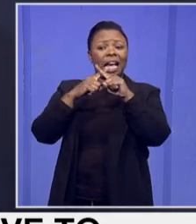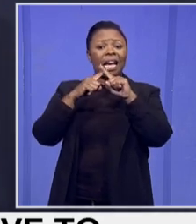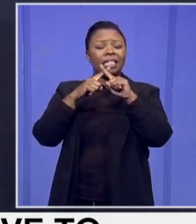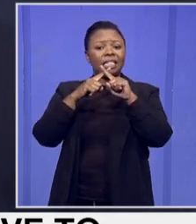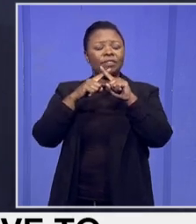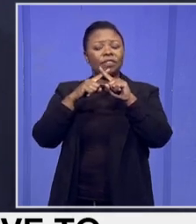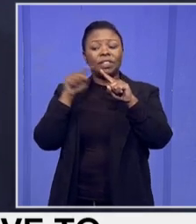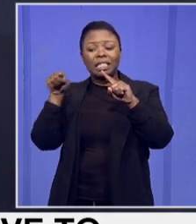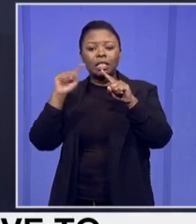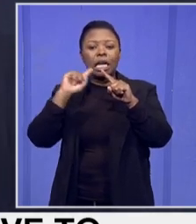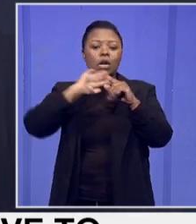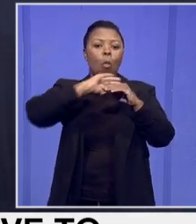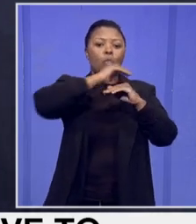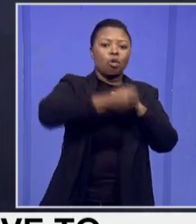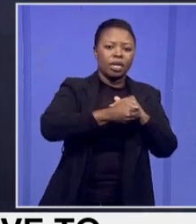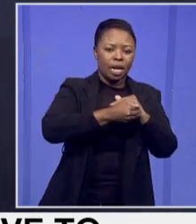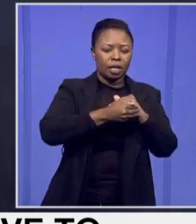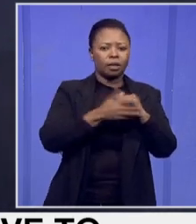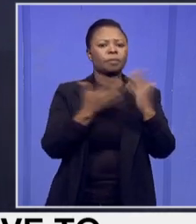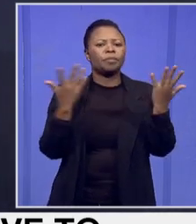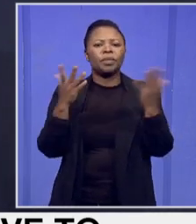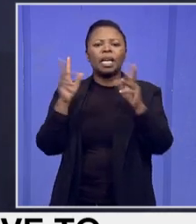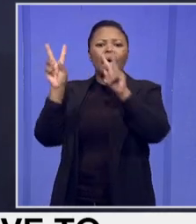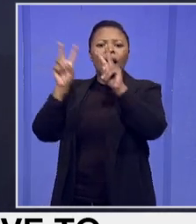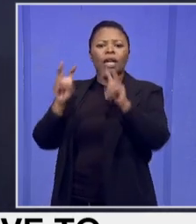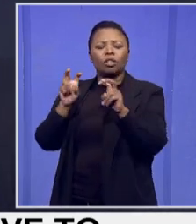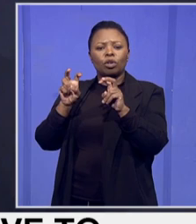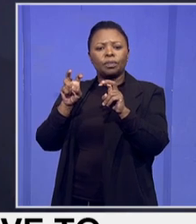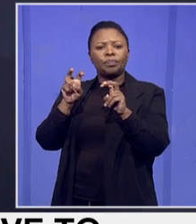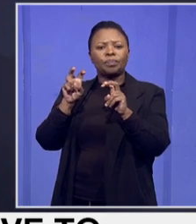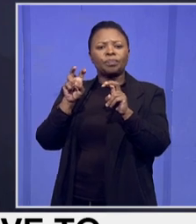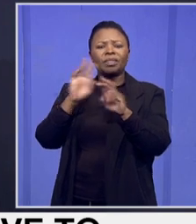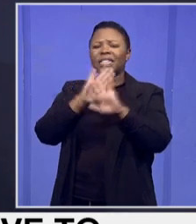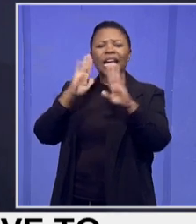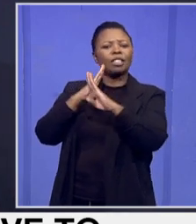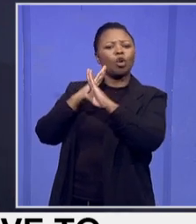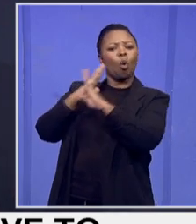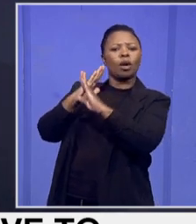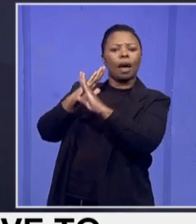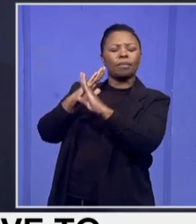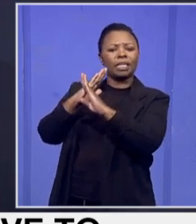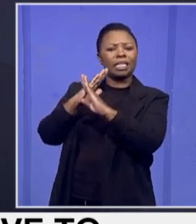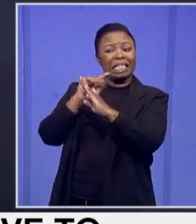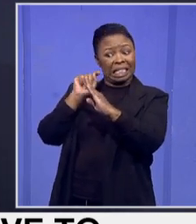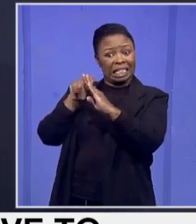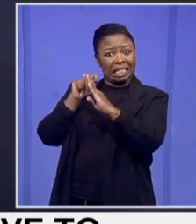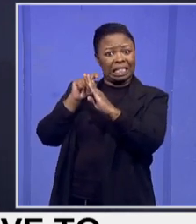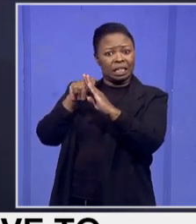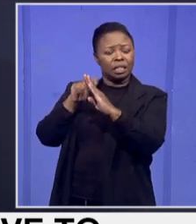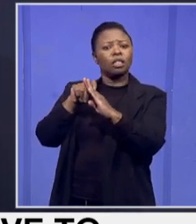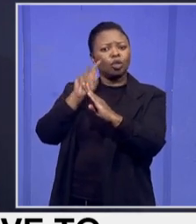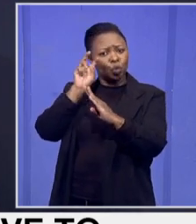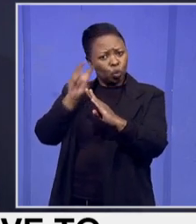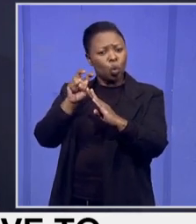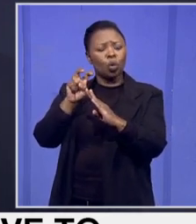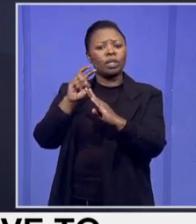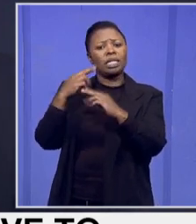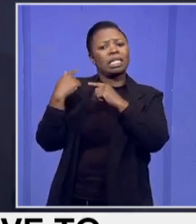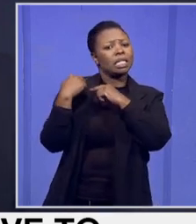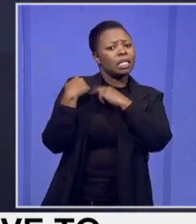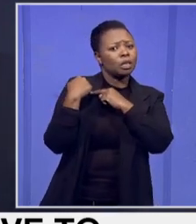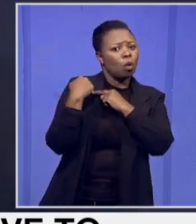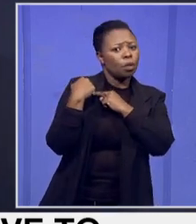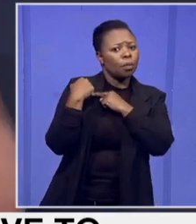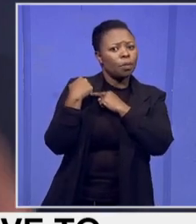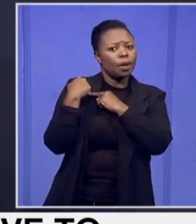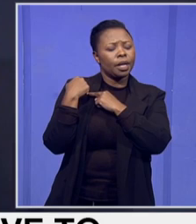Well, institutions like electoral commissions, anti-corruption commissions, they have a responsibility to protect their own integrity. You know,